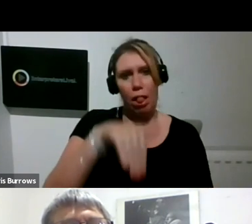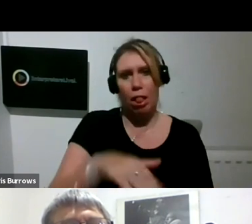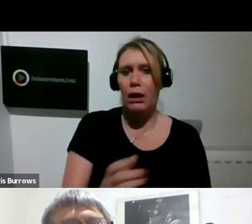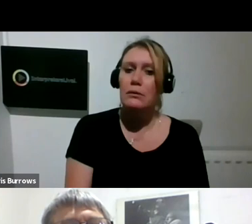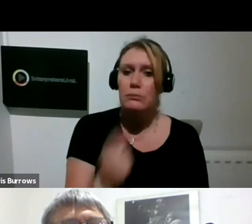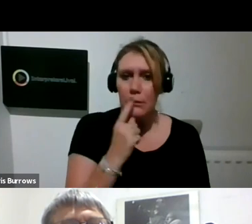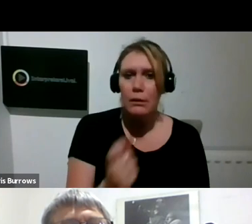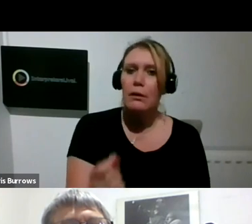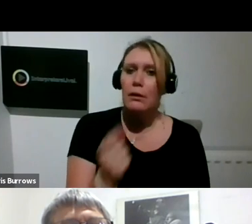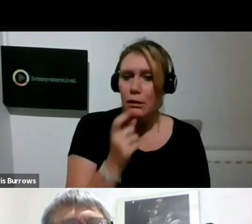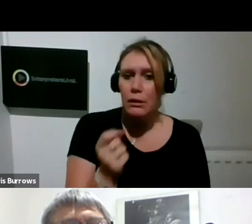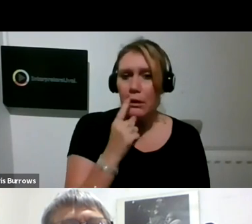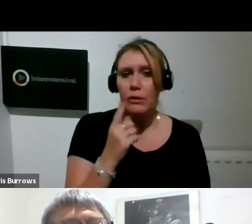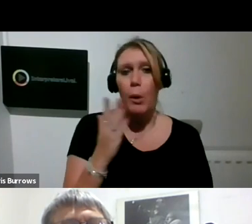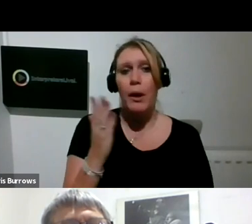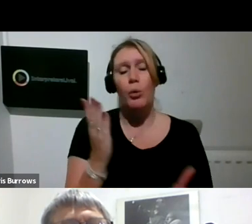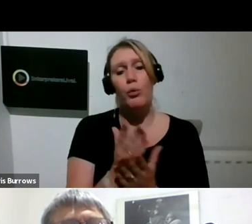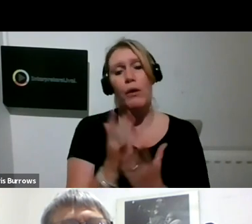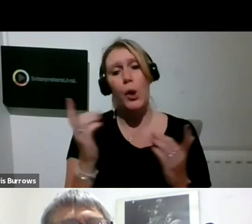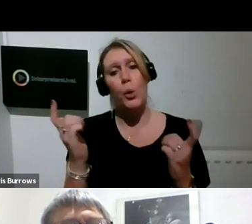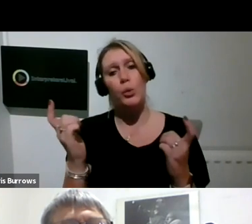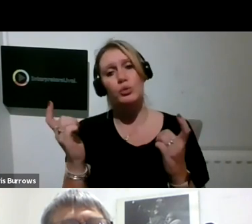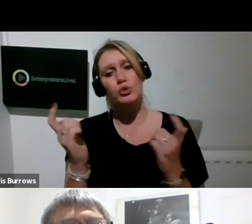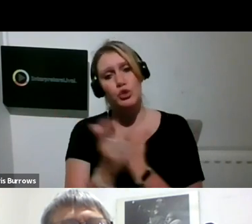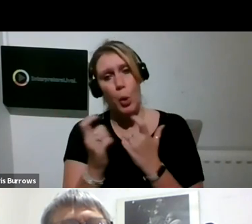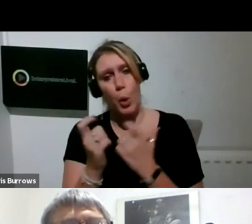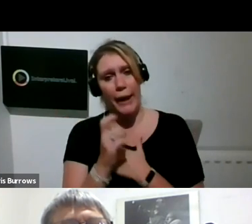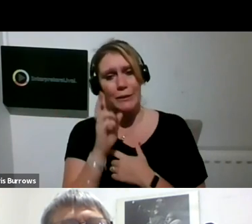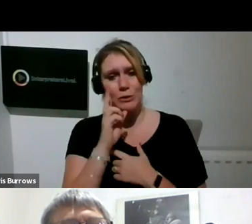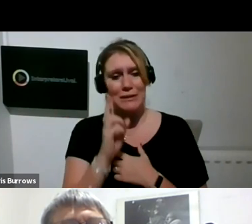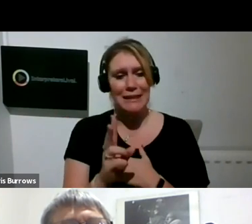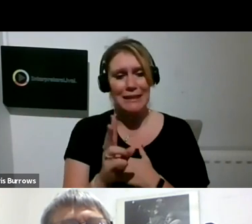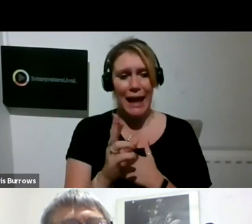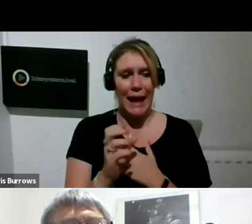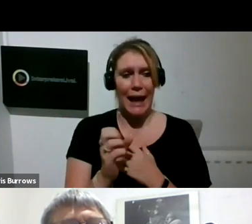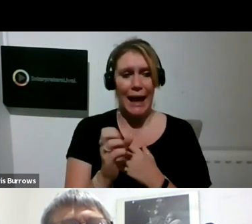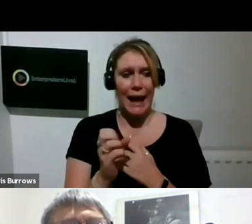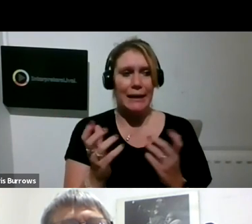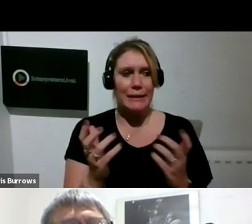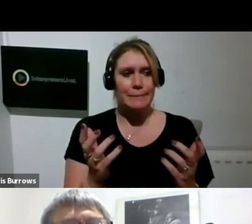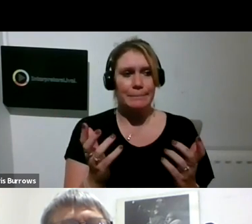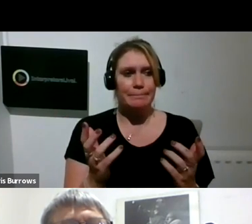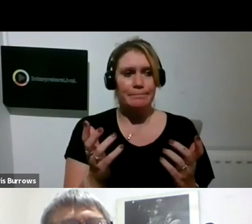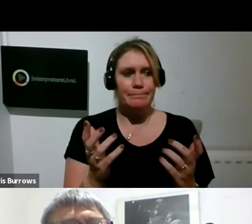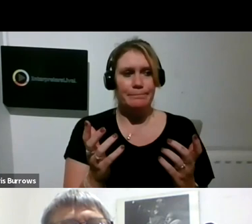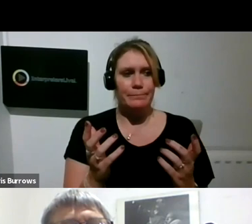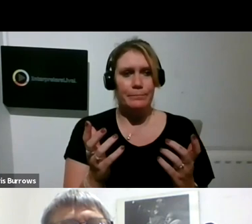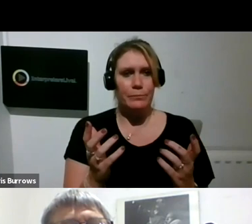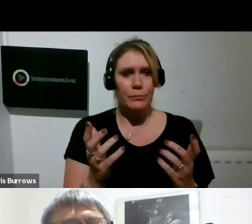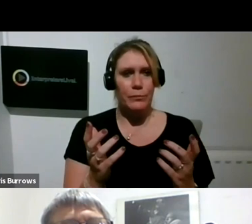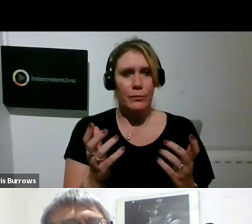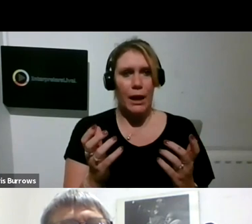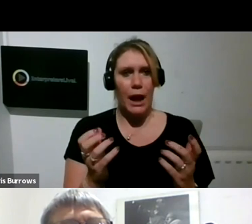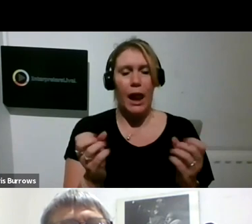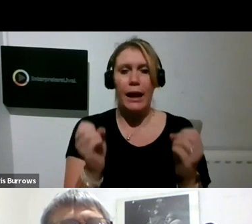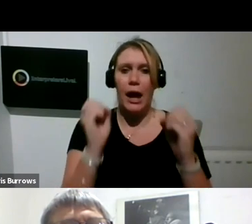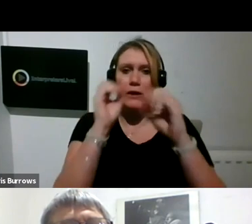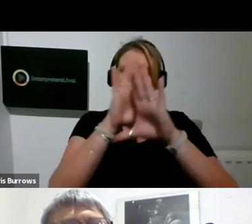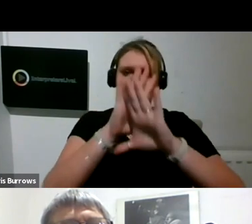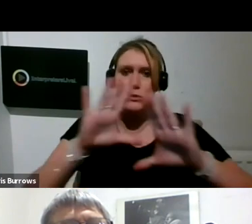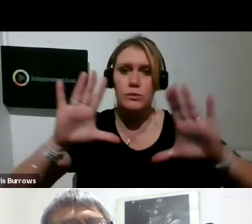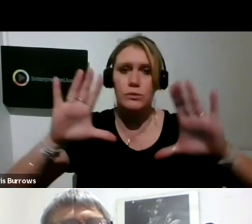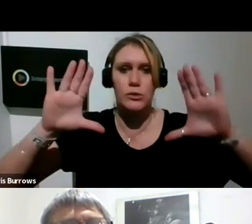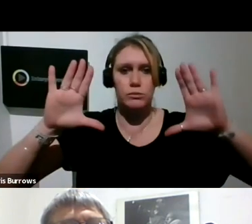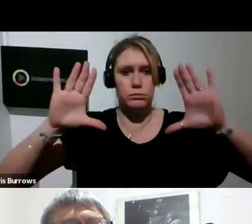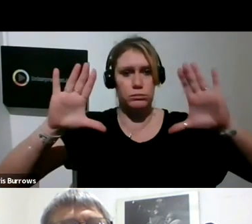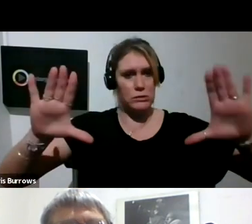a real joy to be able to sort of see really close up, which, of course, is one of the advantages, as we say, of these digital spaces, and also